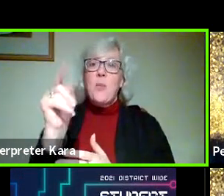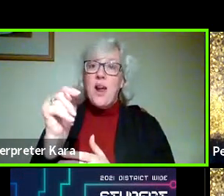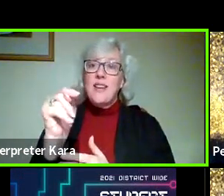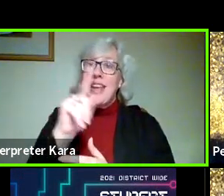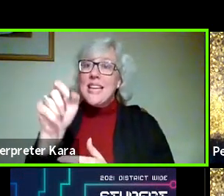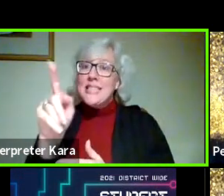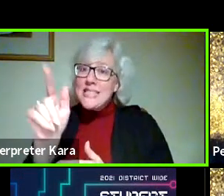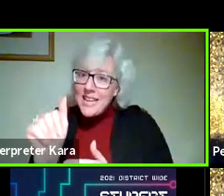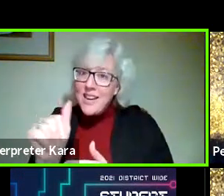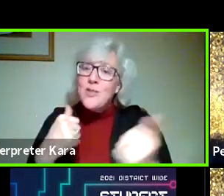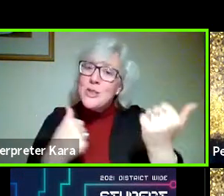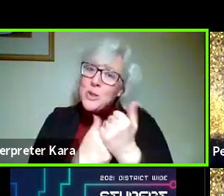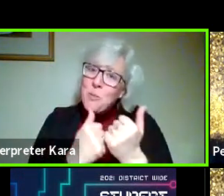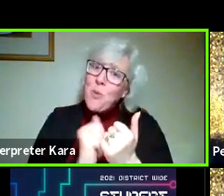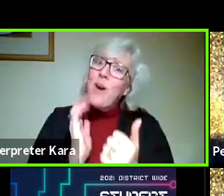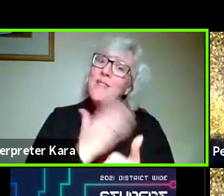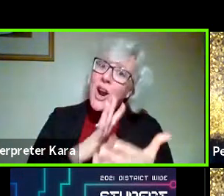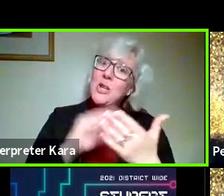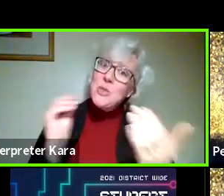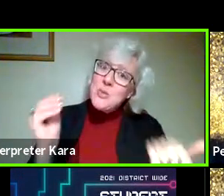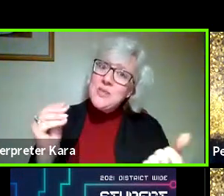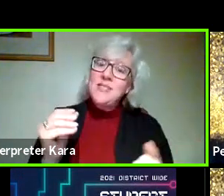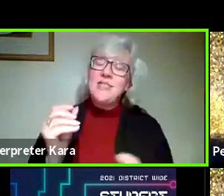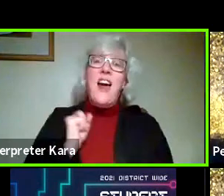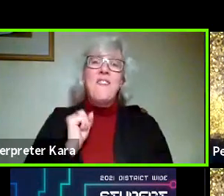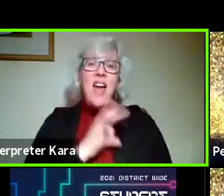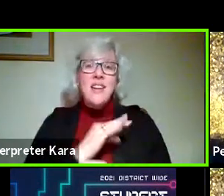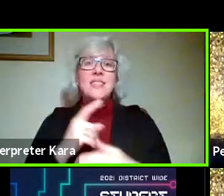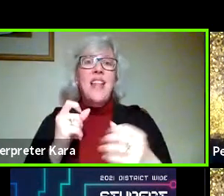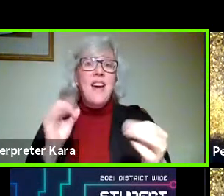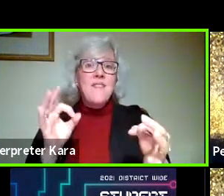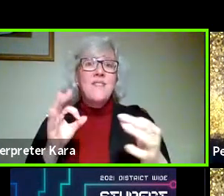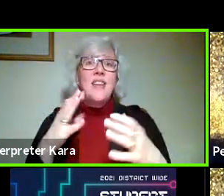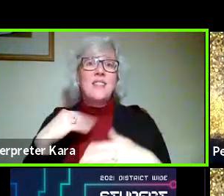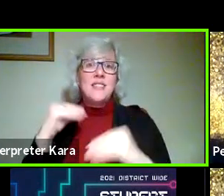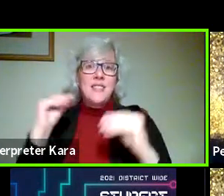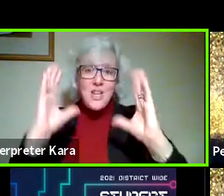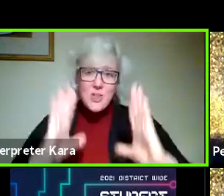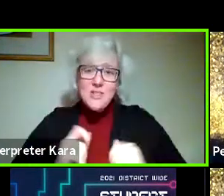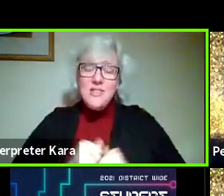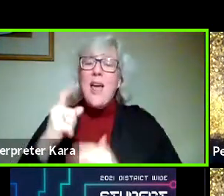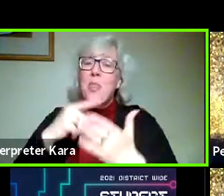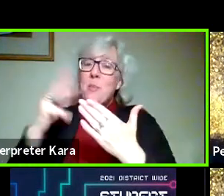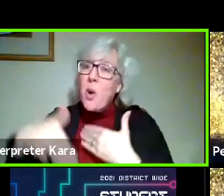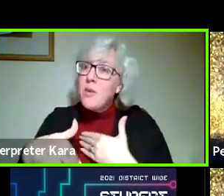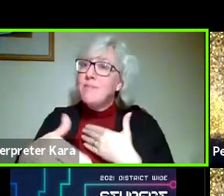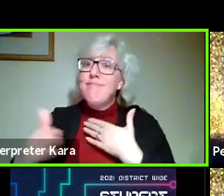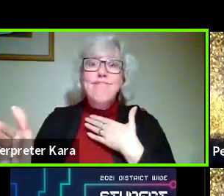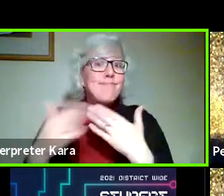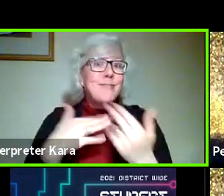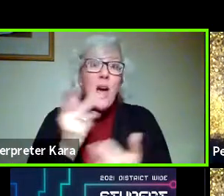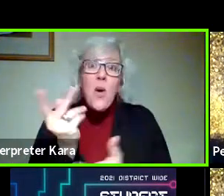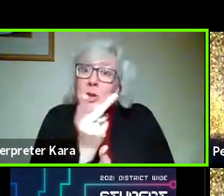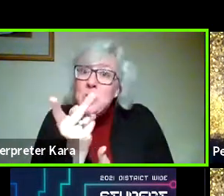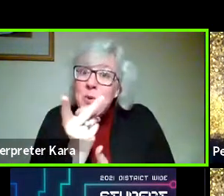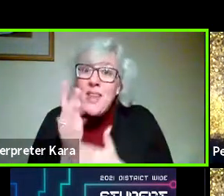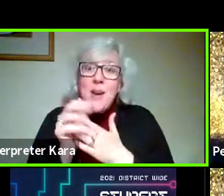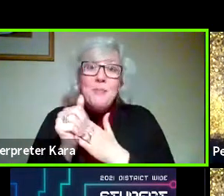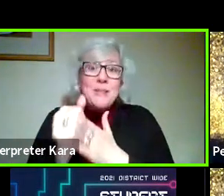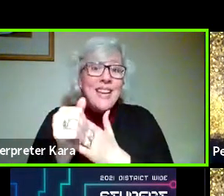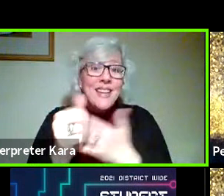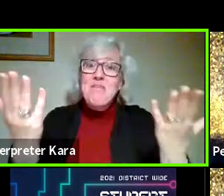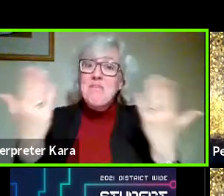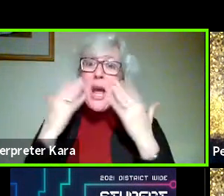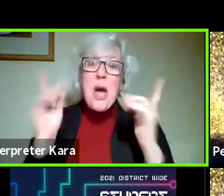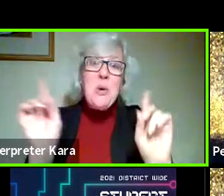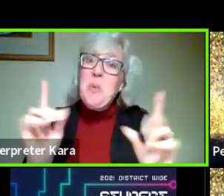support for our students, our faculty, our staff, and our programs. Without those two at the ham, I don't